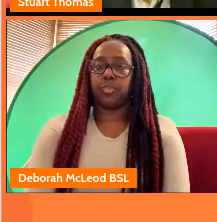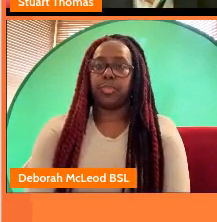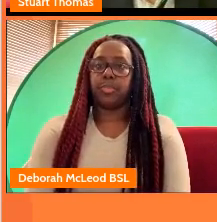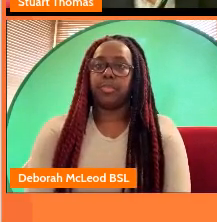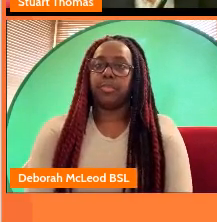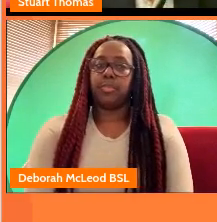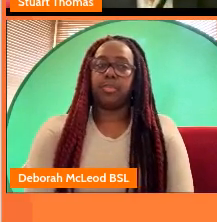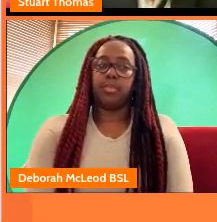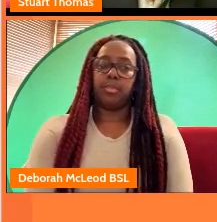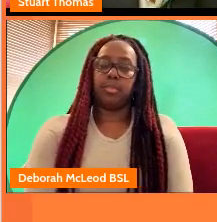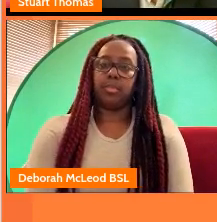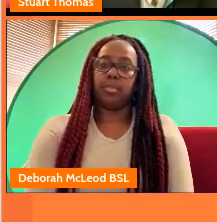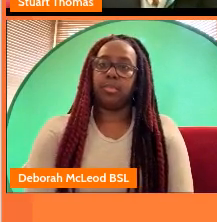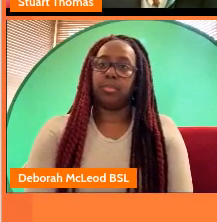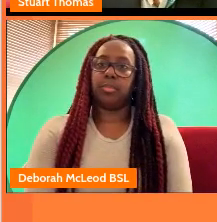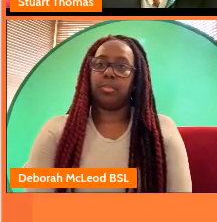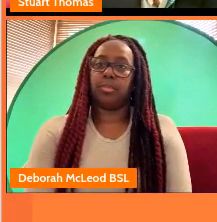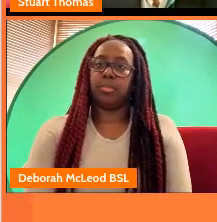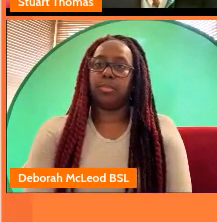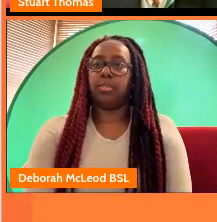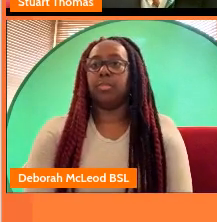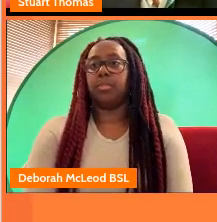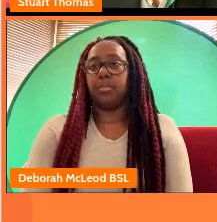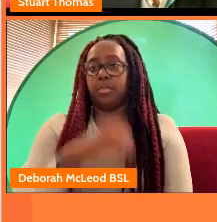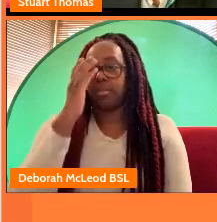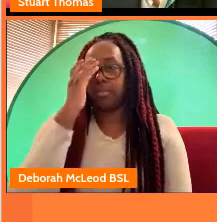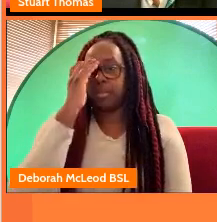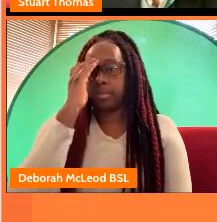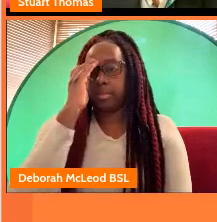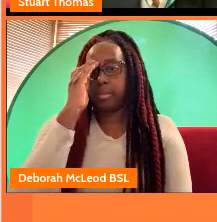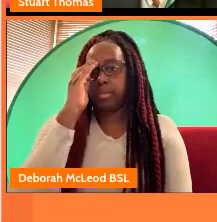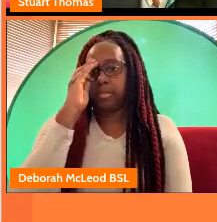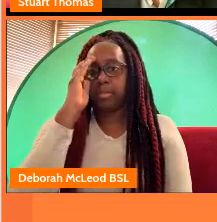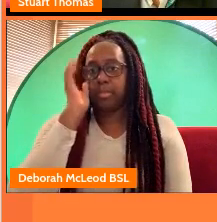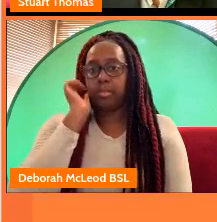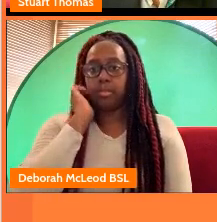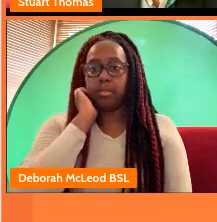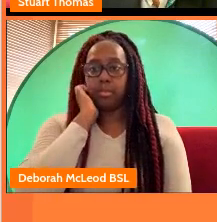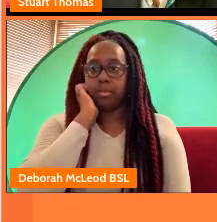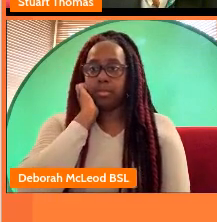just won't be the opportunities for them so it's really important that we develop the local talent